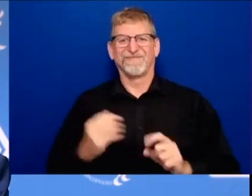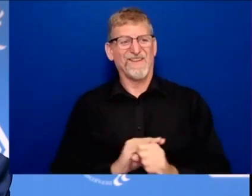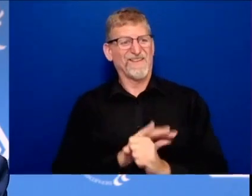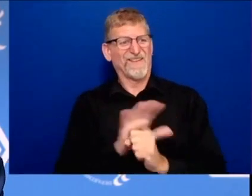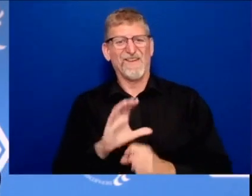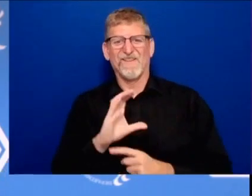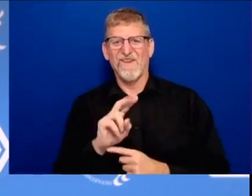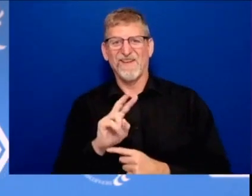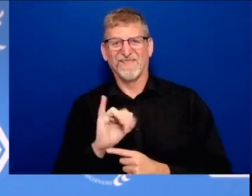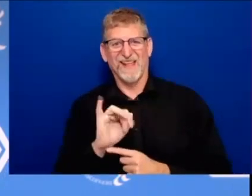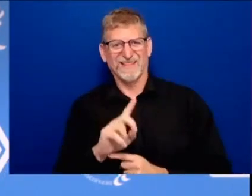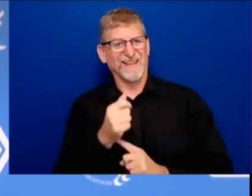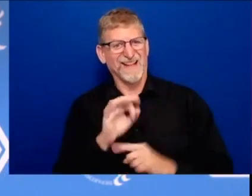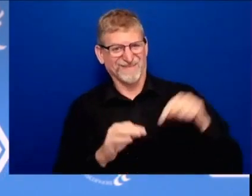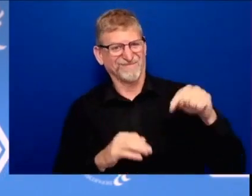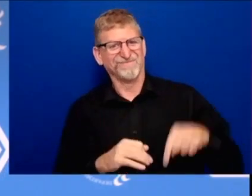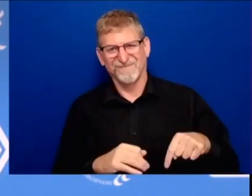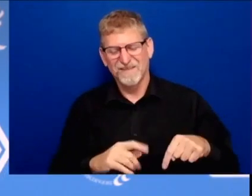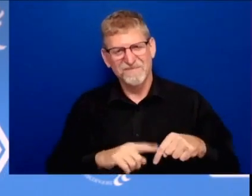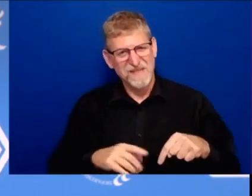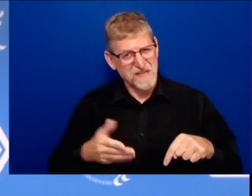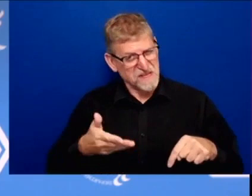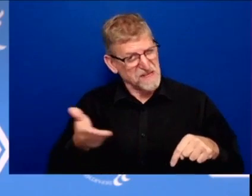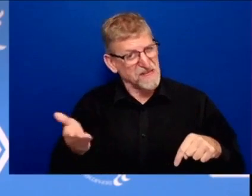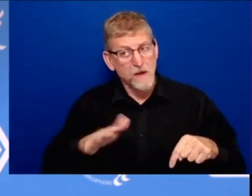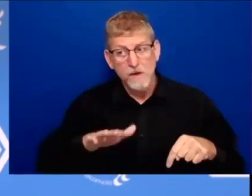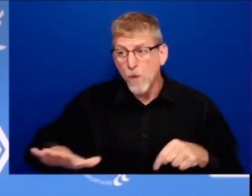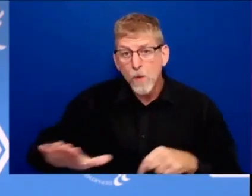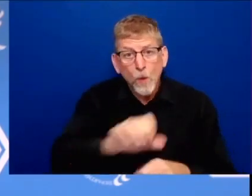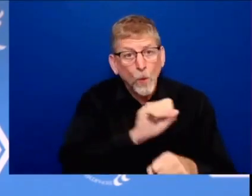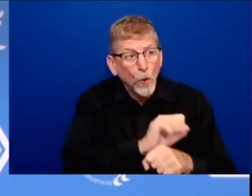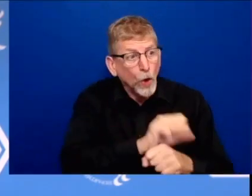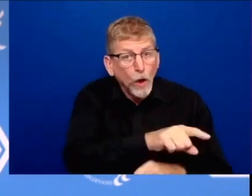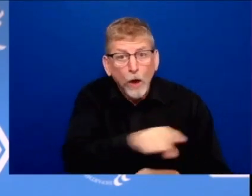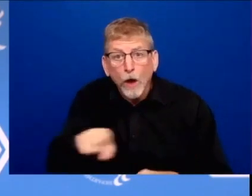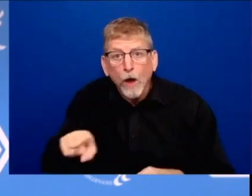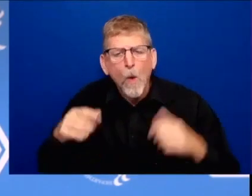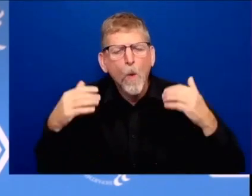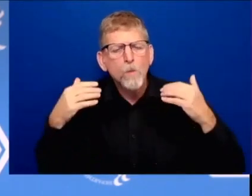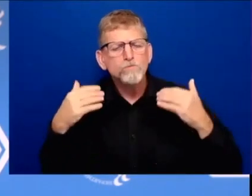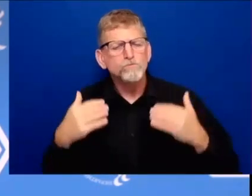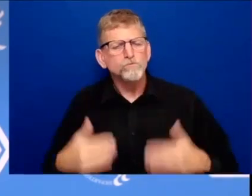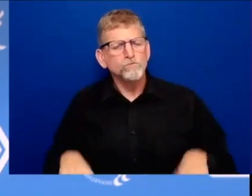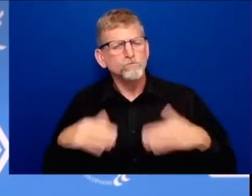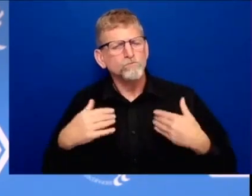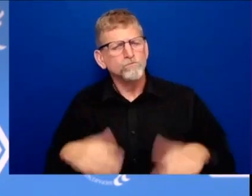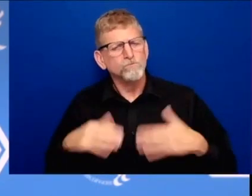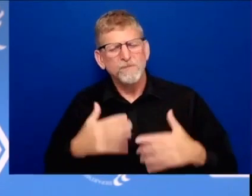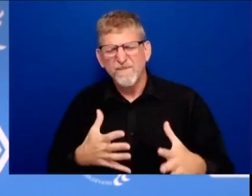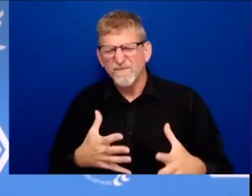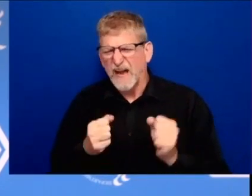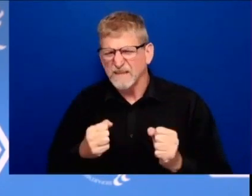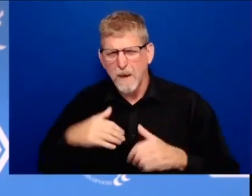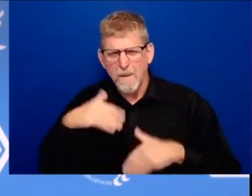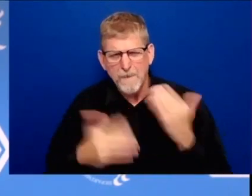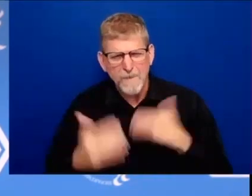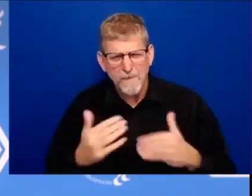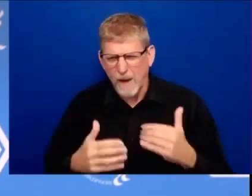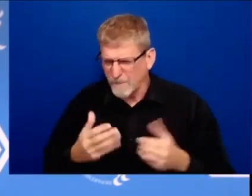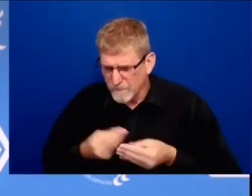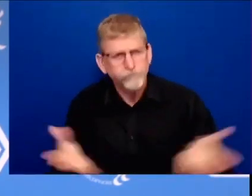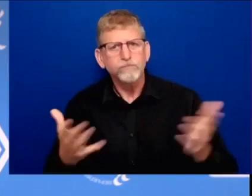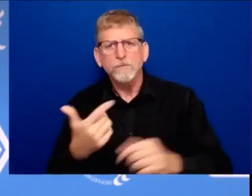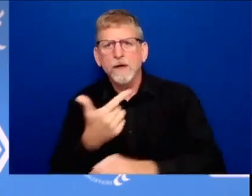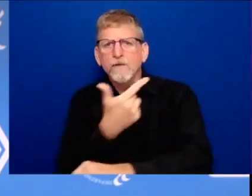remarkably rapid development of covert 19 vaccines we have today it's incredible initially